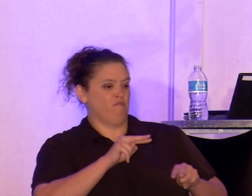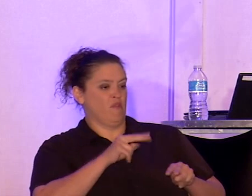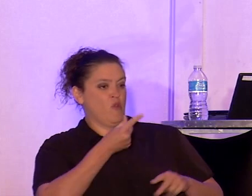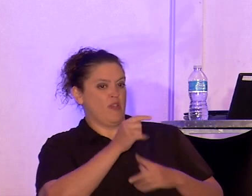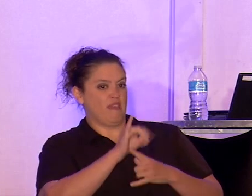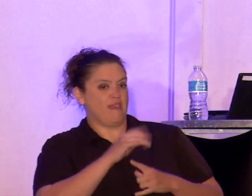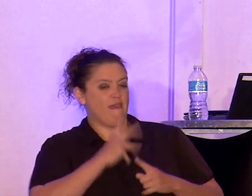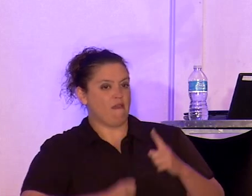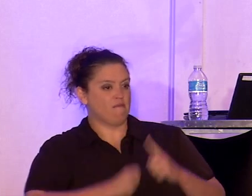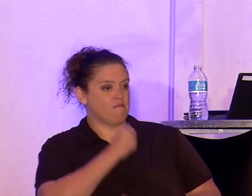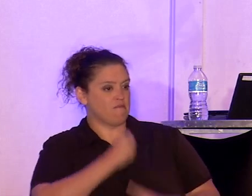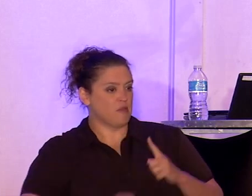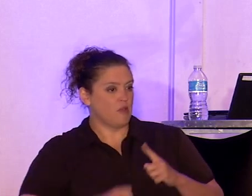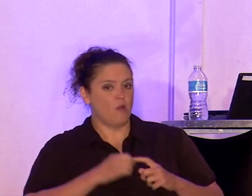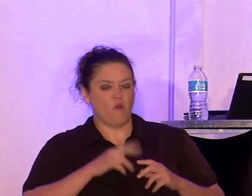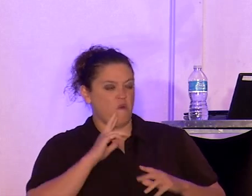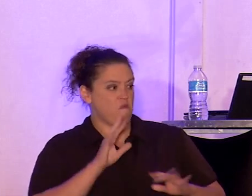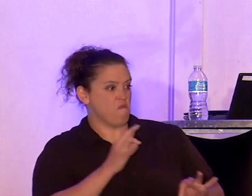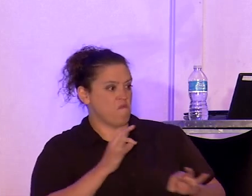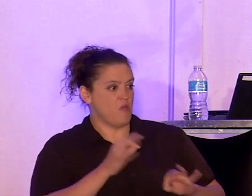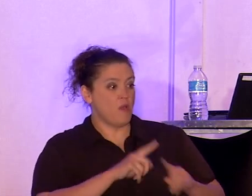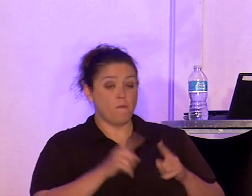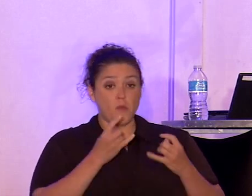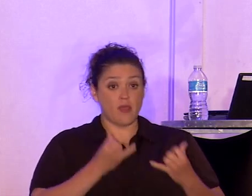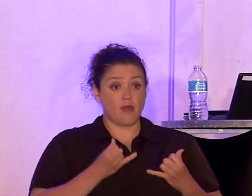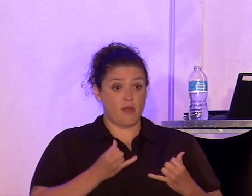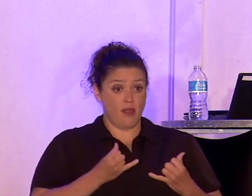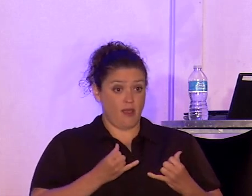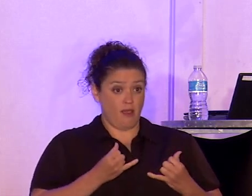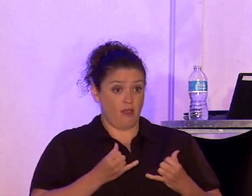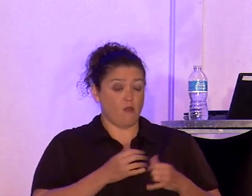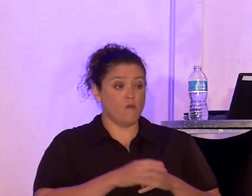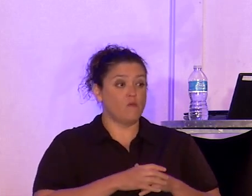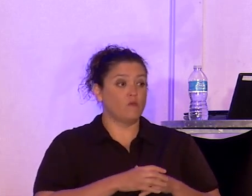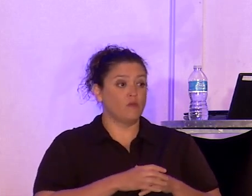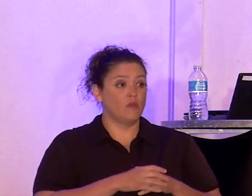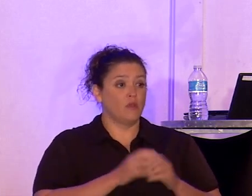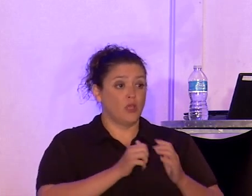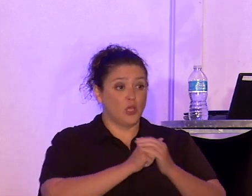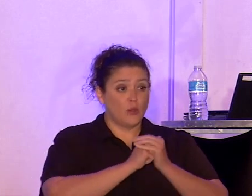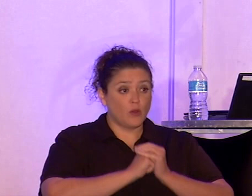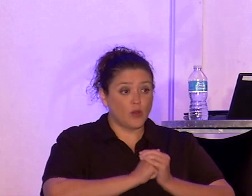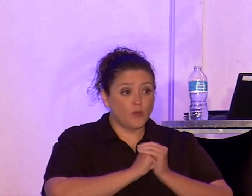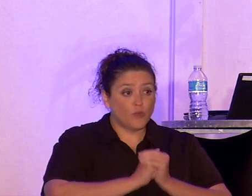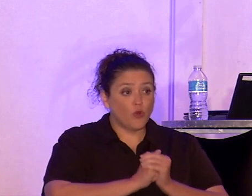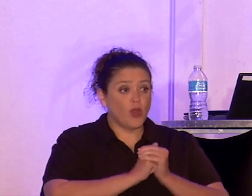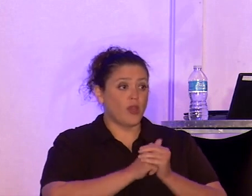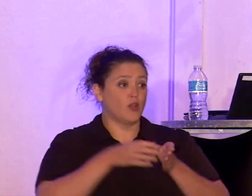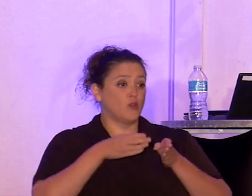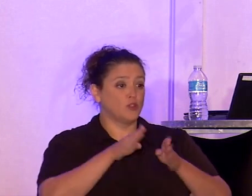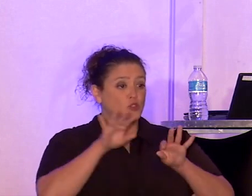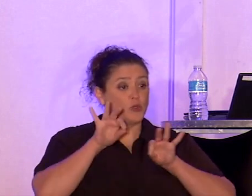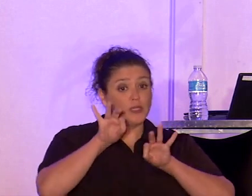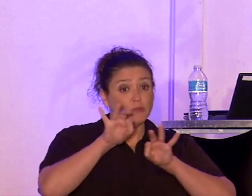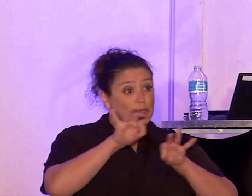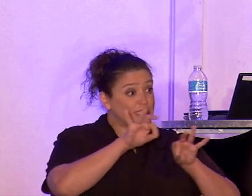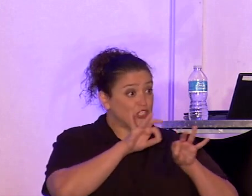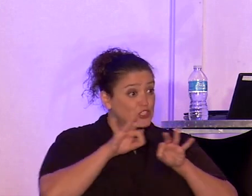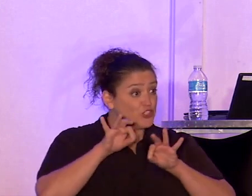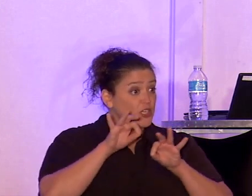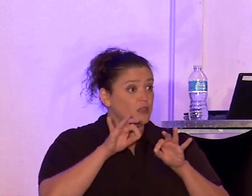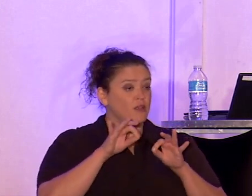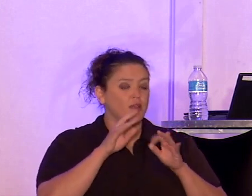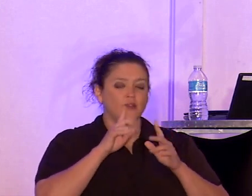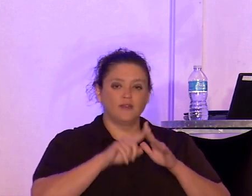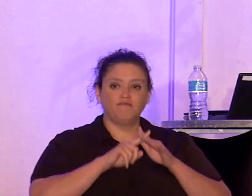double-takes. But now, the public performance of prayer, street preaching, and proselytizing have